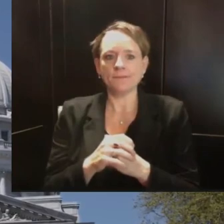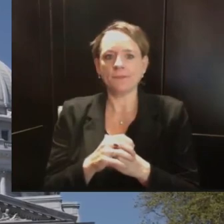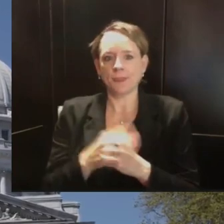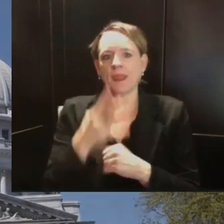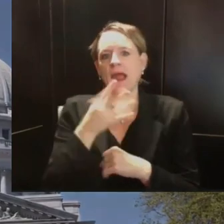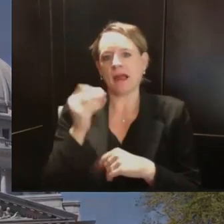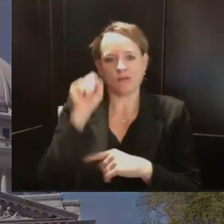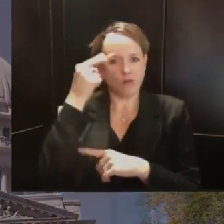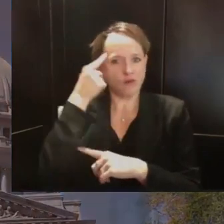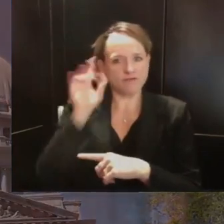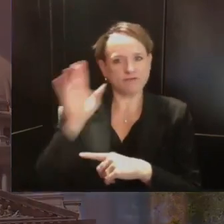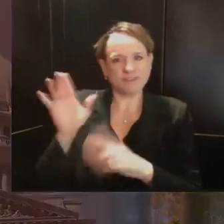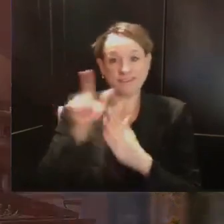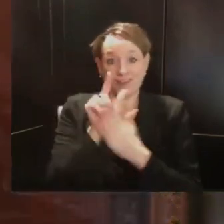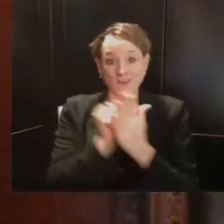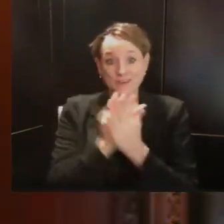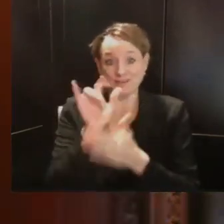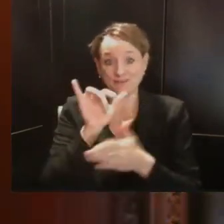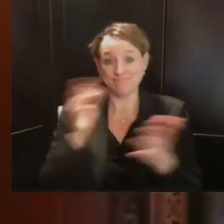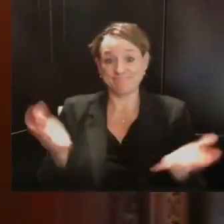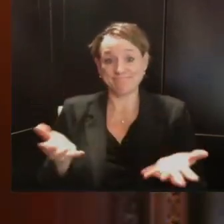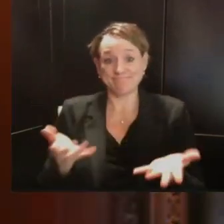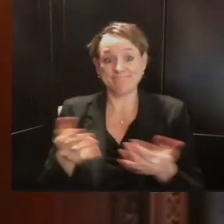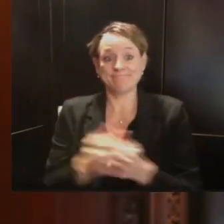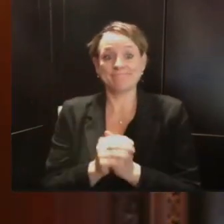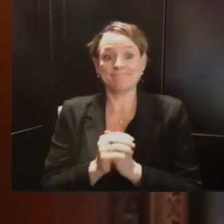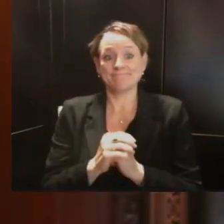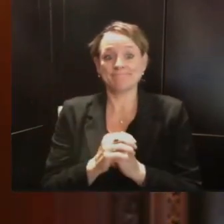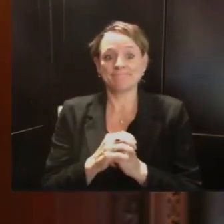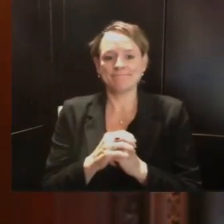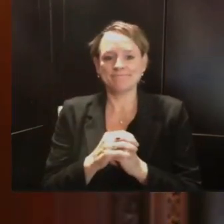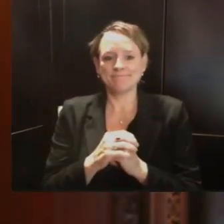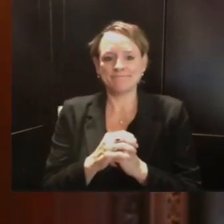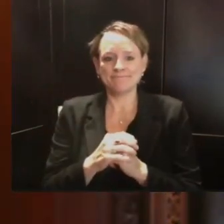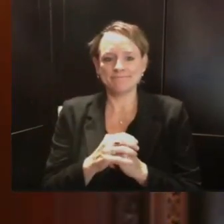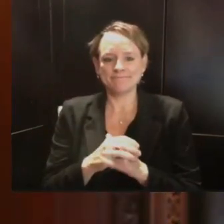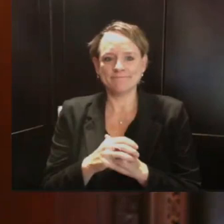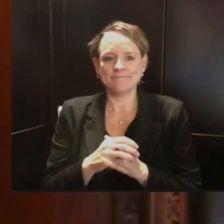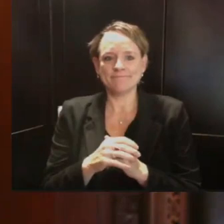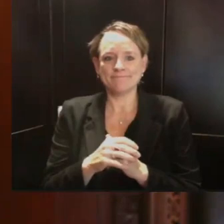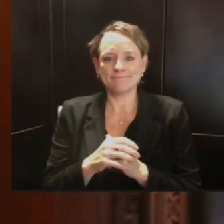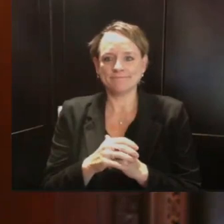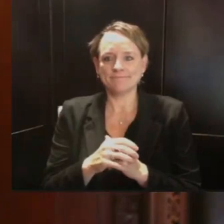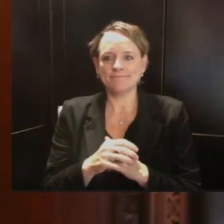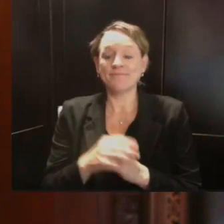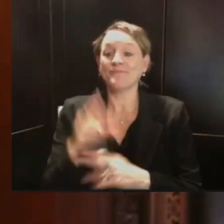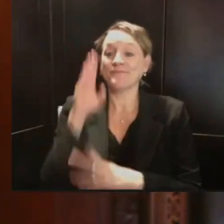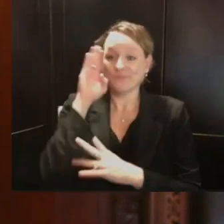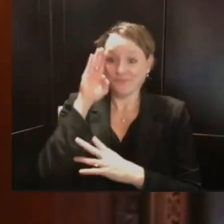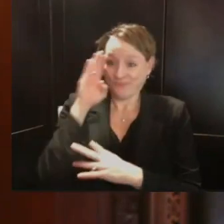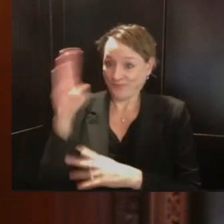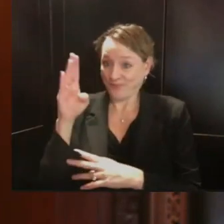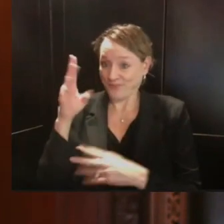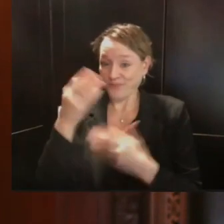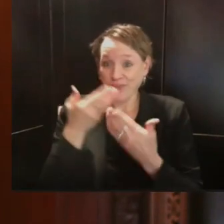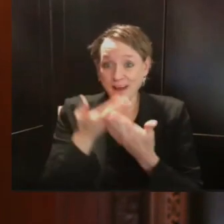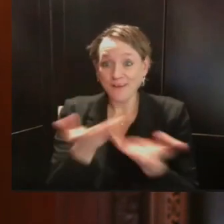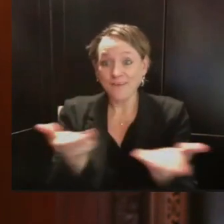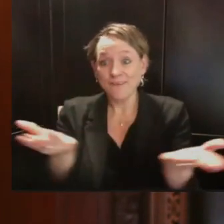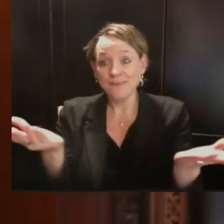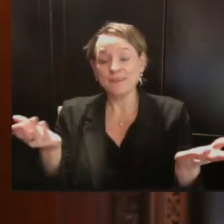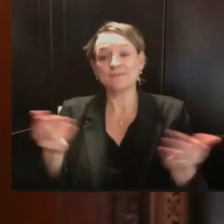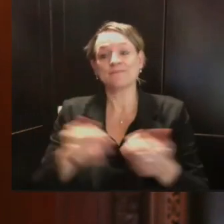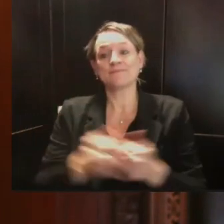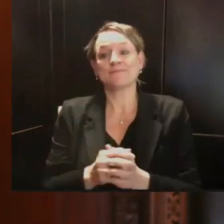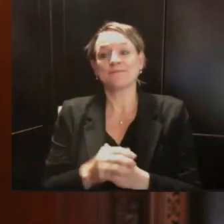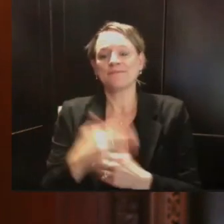We'll begin the briefing with remarks from Governor Tony Evers. Good afternoon, everyone, and thanks for joining us again today. As many of you